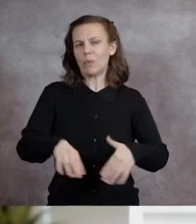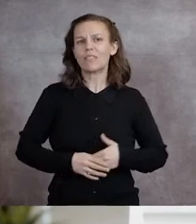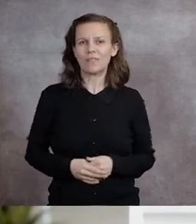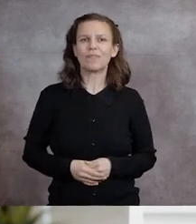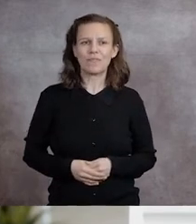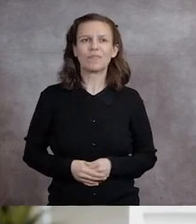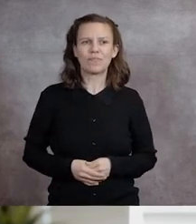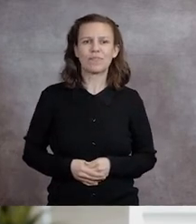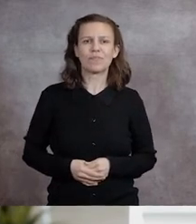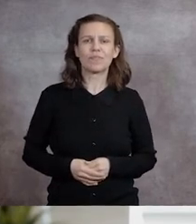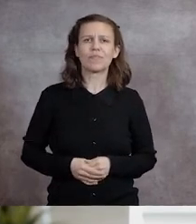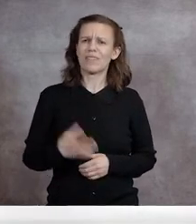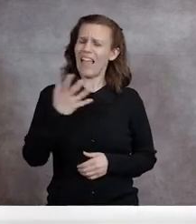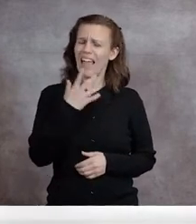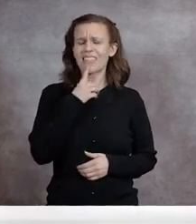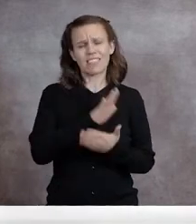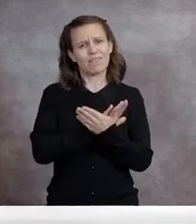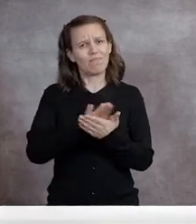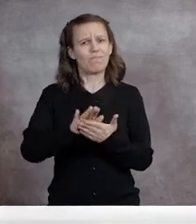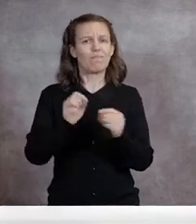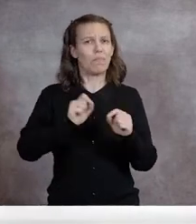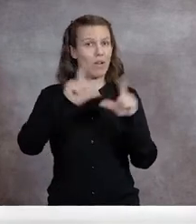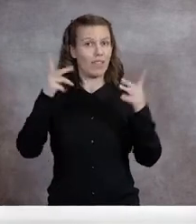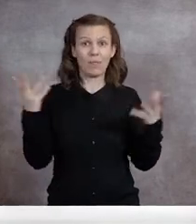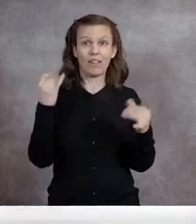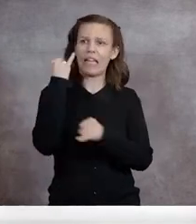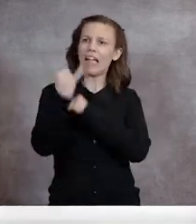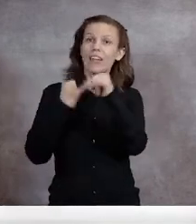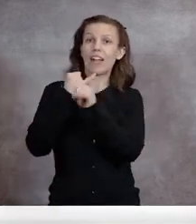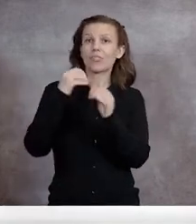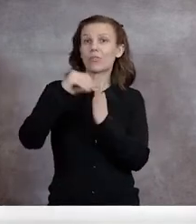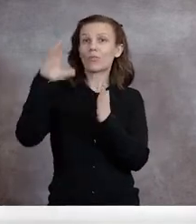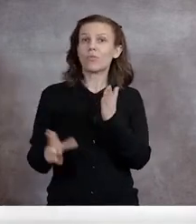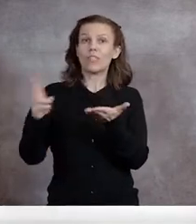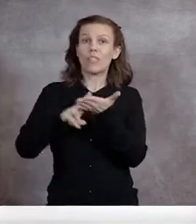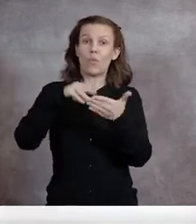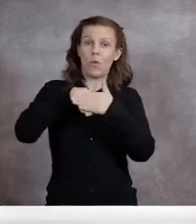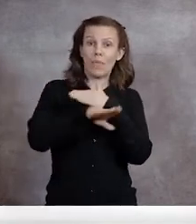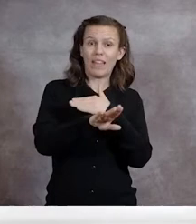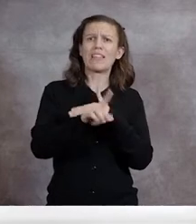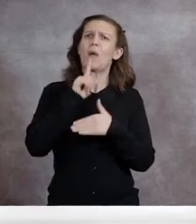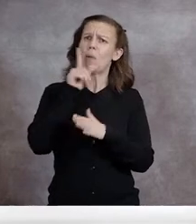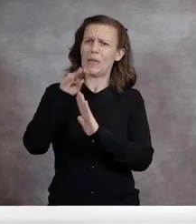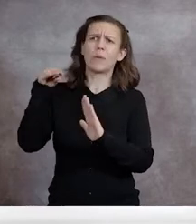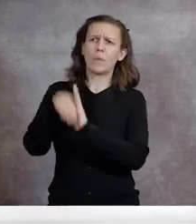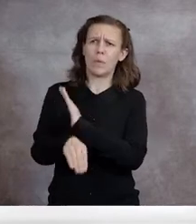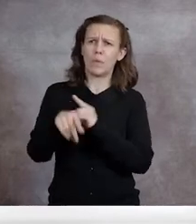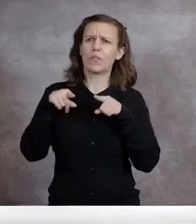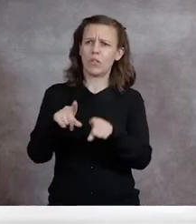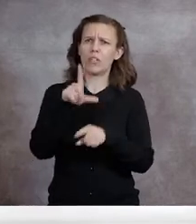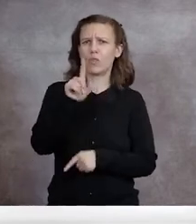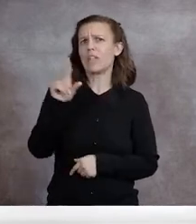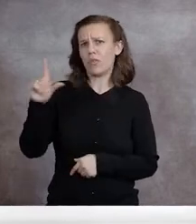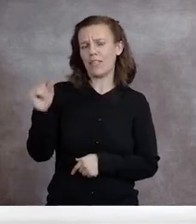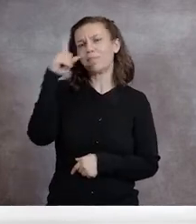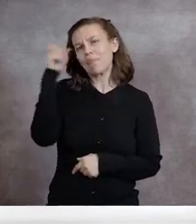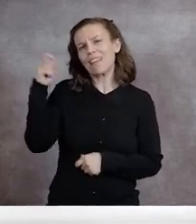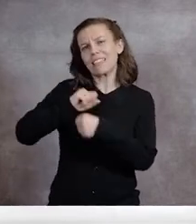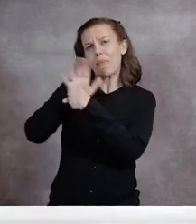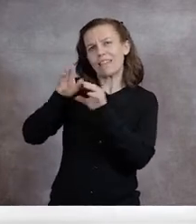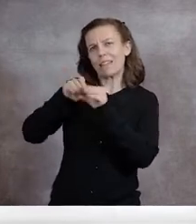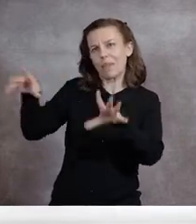a major increase. And truly a pleasant surprise, international student enrollment, which suffered